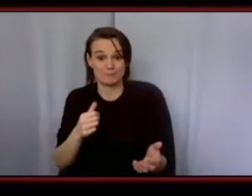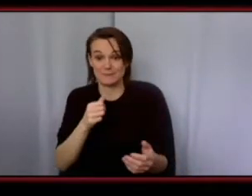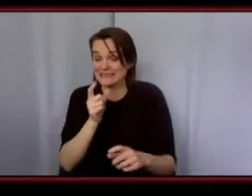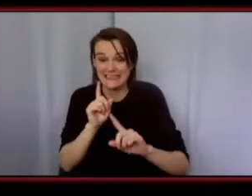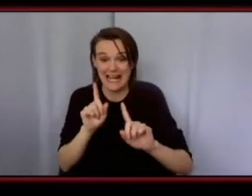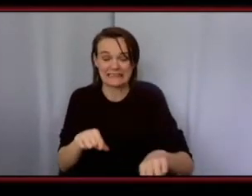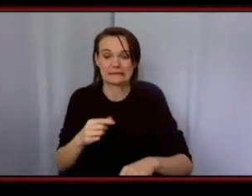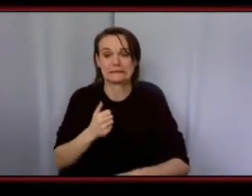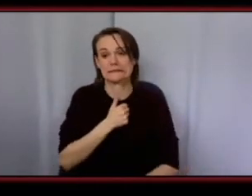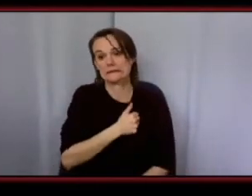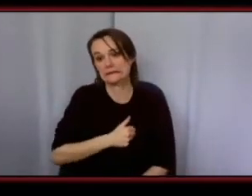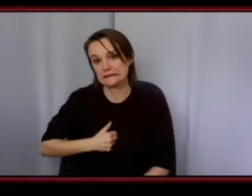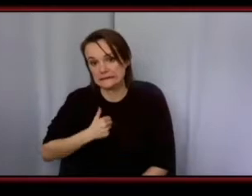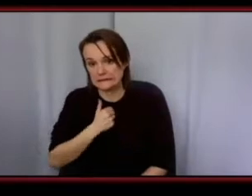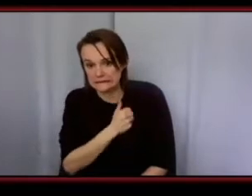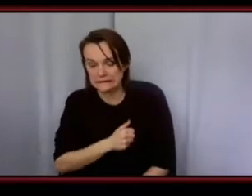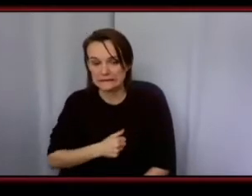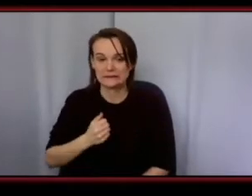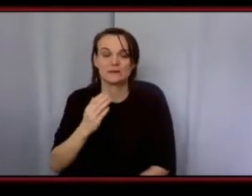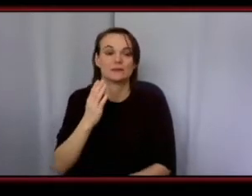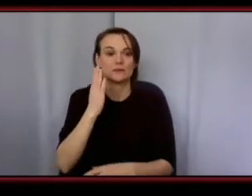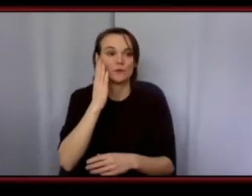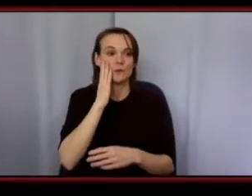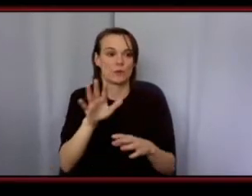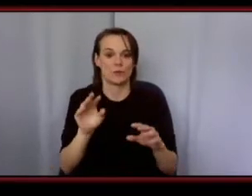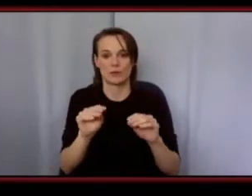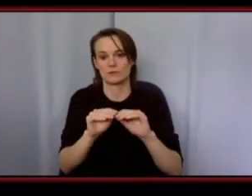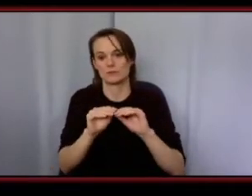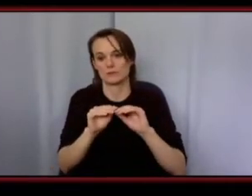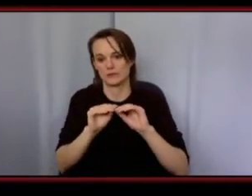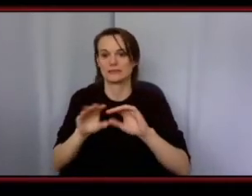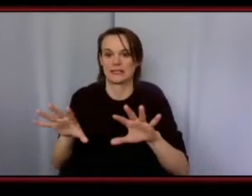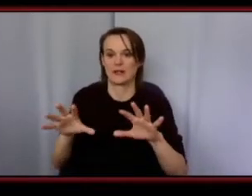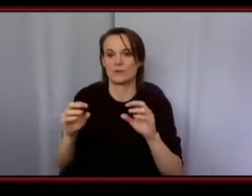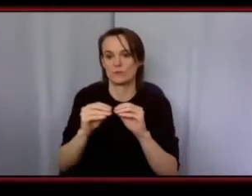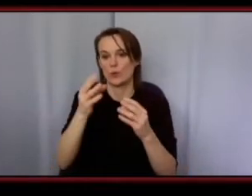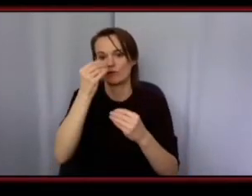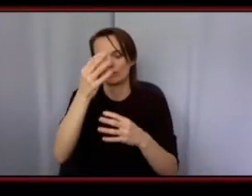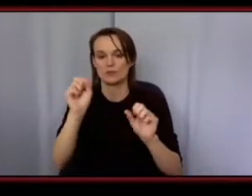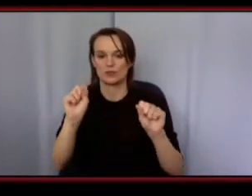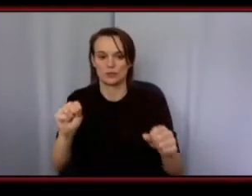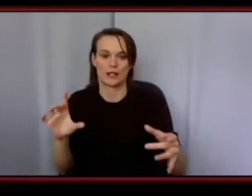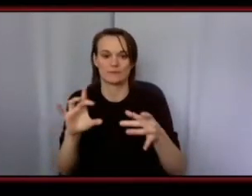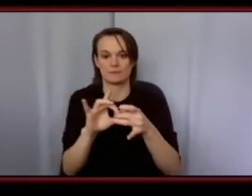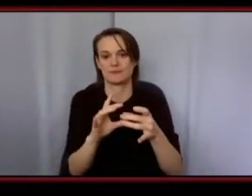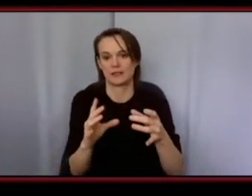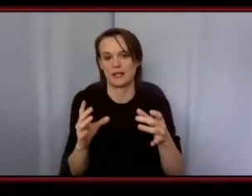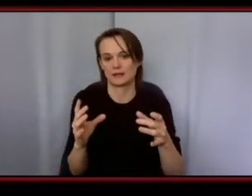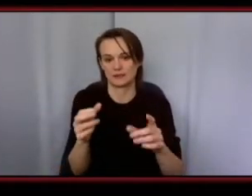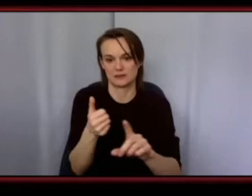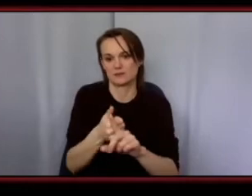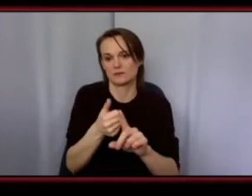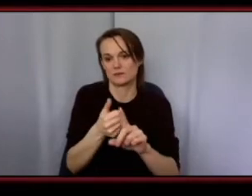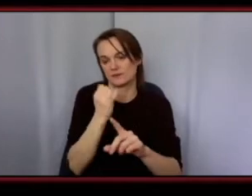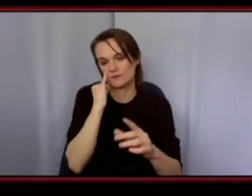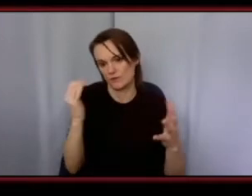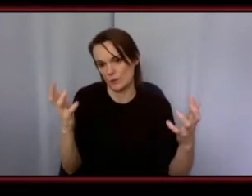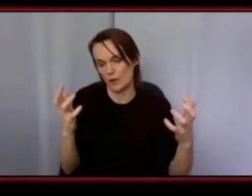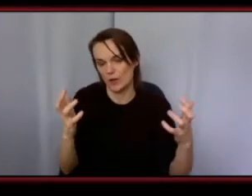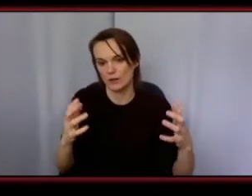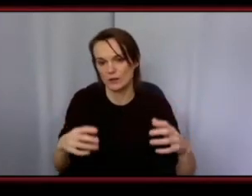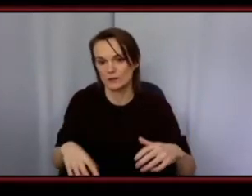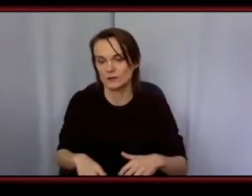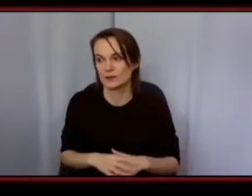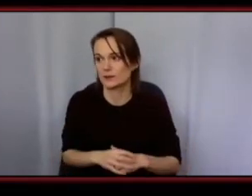but you know we we will send those some information on entrepreneurs so you can you can connect with them and ask some questions um if you'd like so